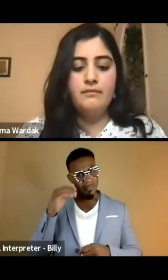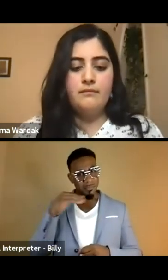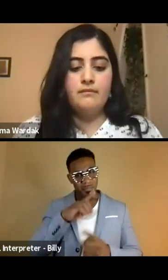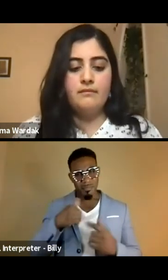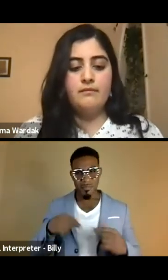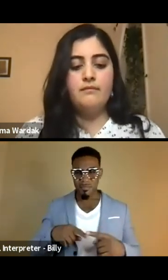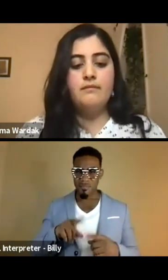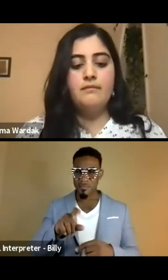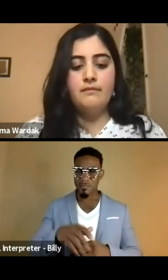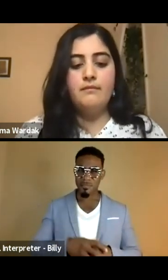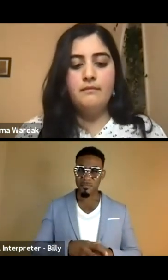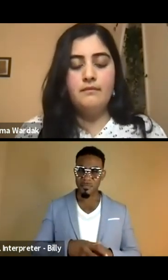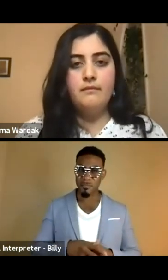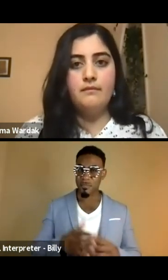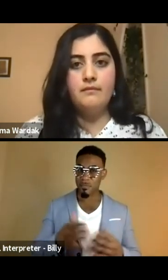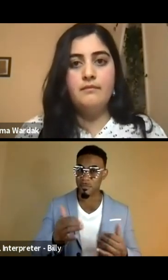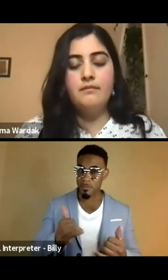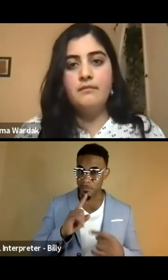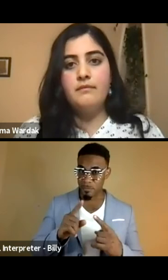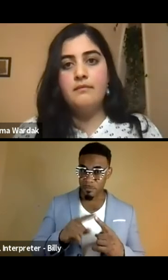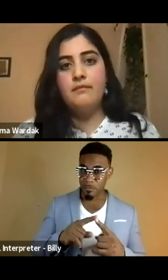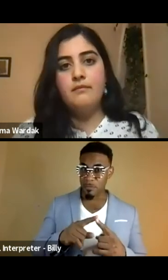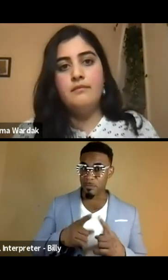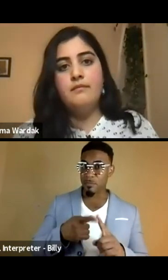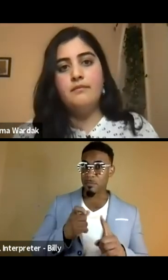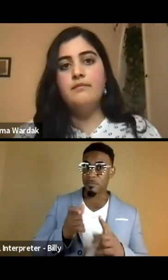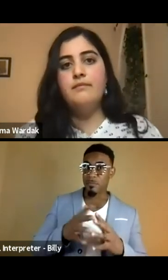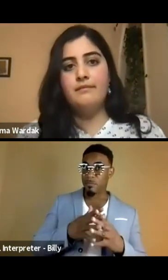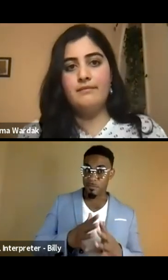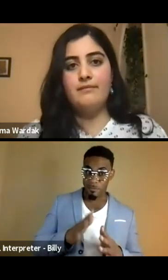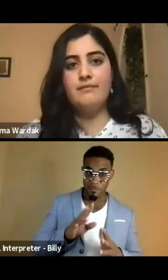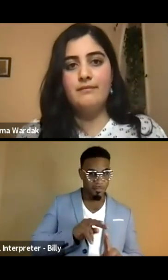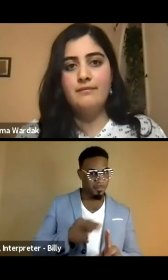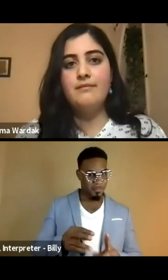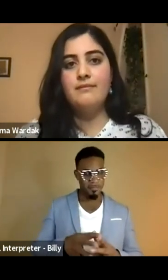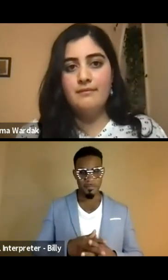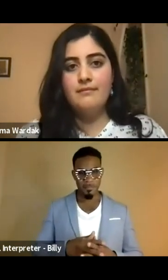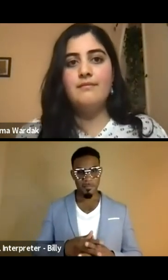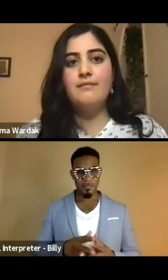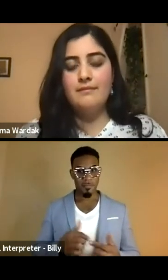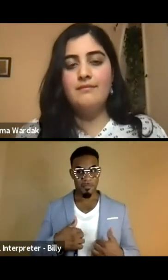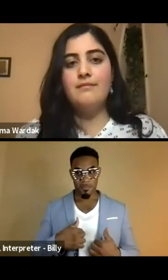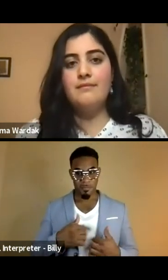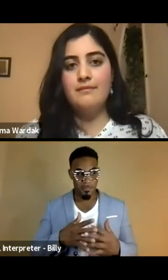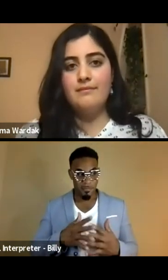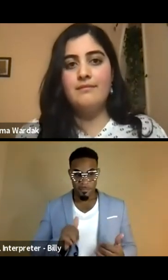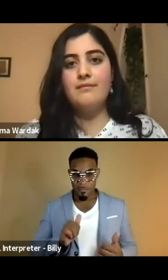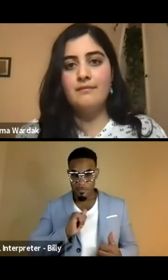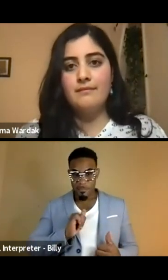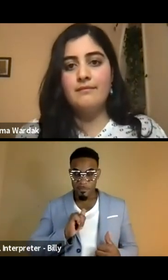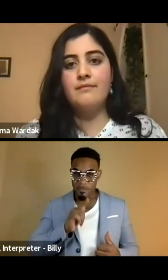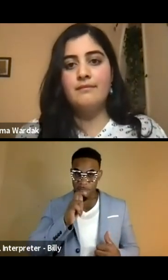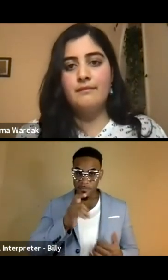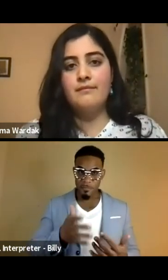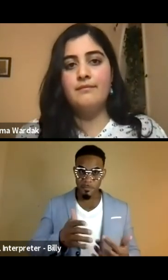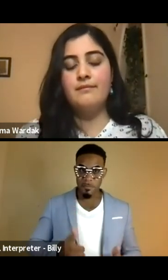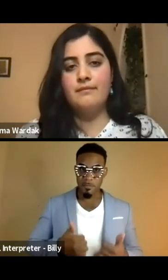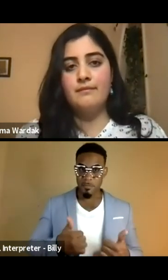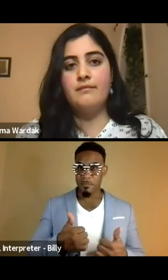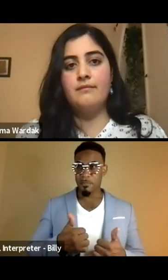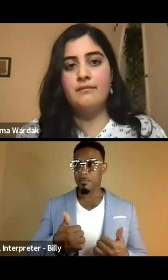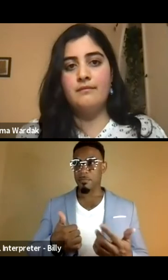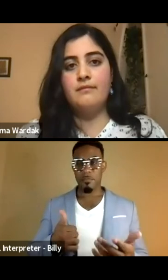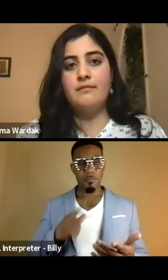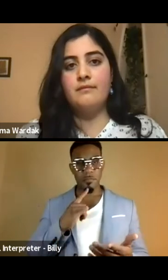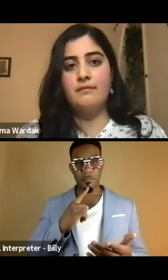to us? And now I'm talking from an American perspective. I am an American who, um, lives in, and